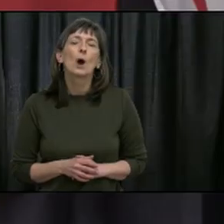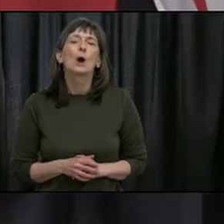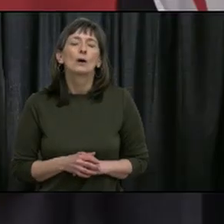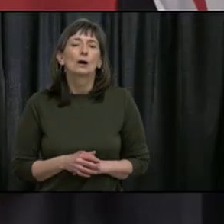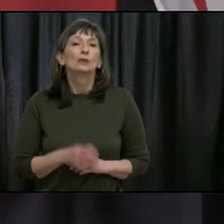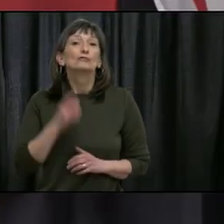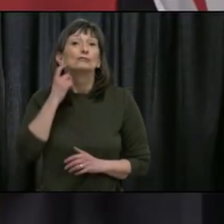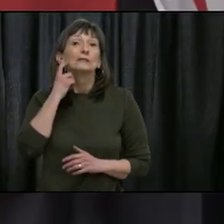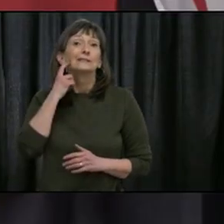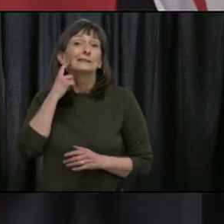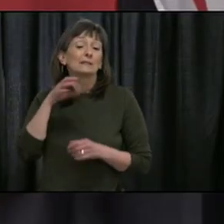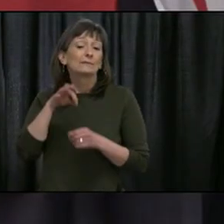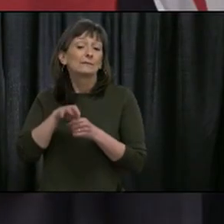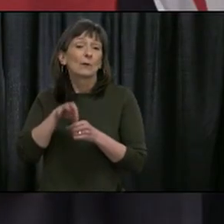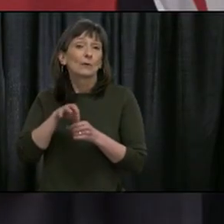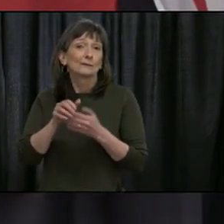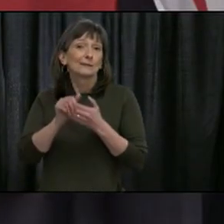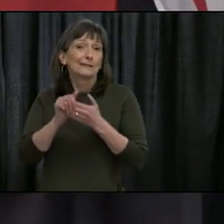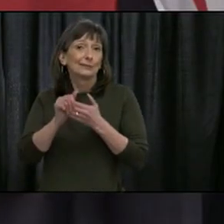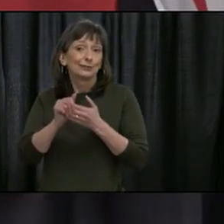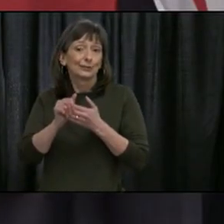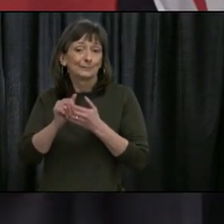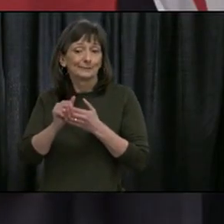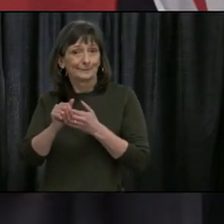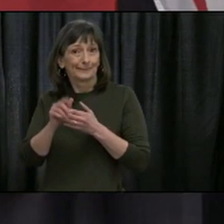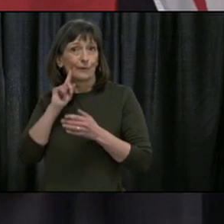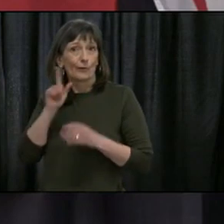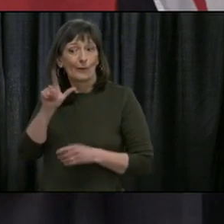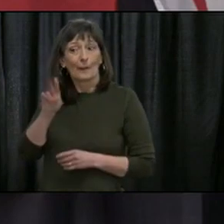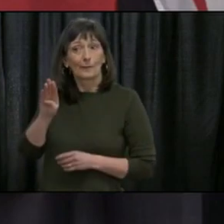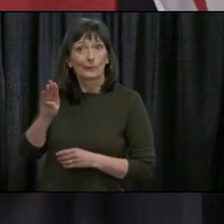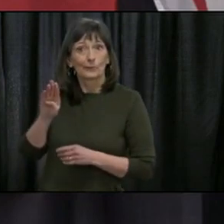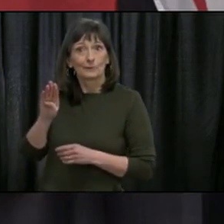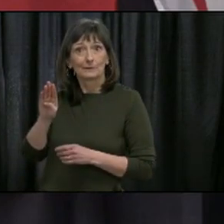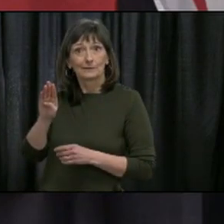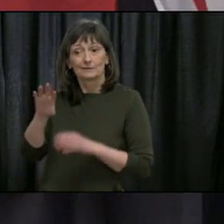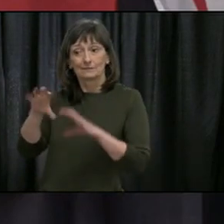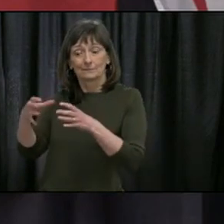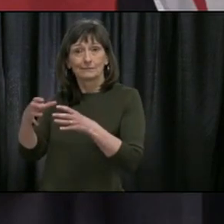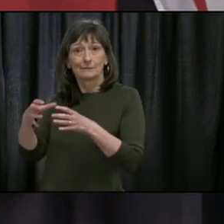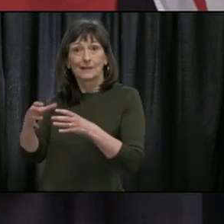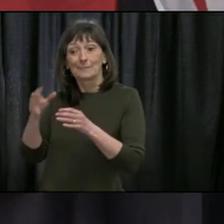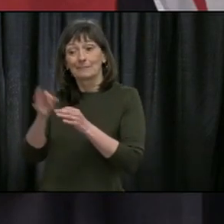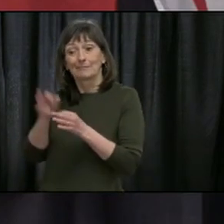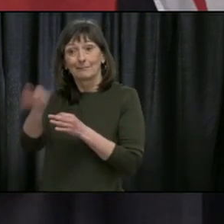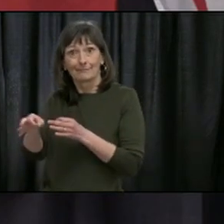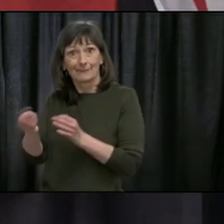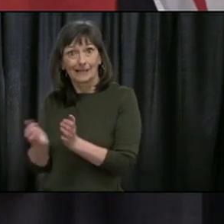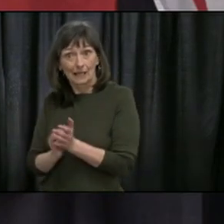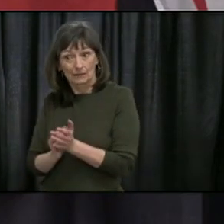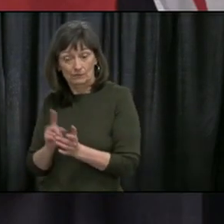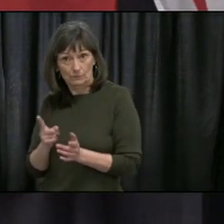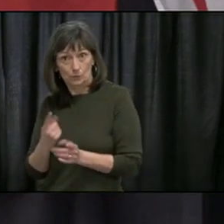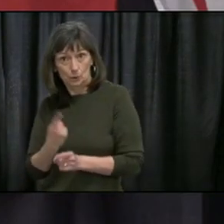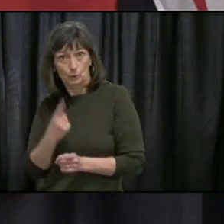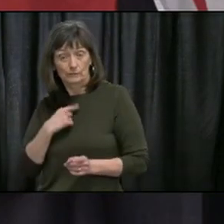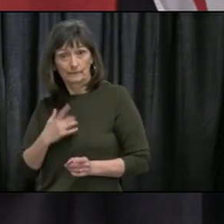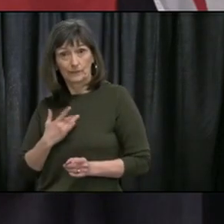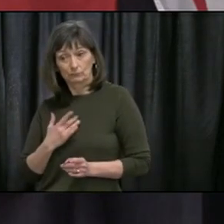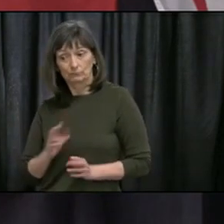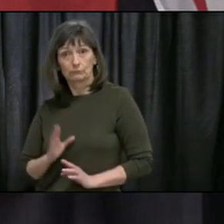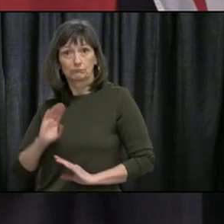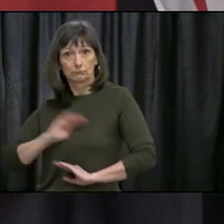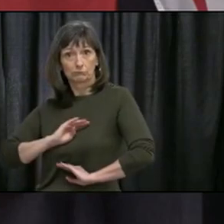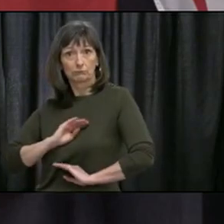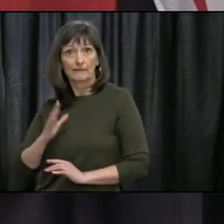Well, as I've said so many times, my focus is really on this current health crisis and the economic crisis that we deal with. When